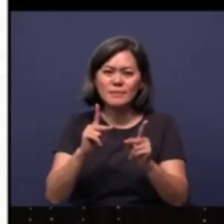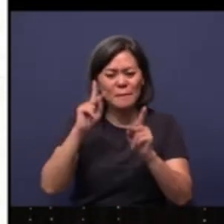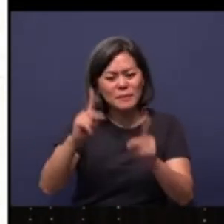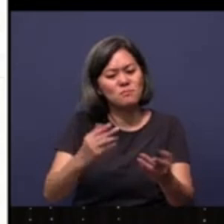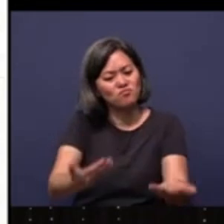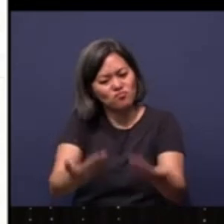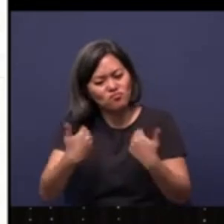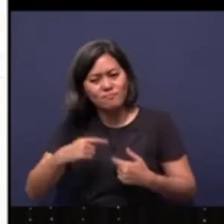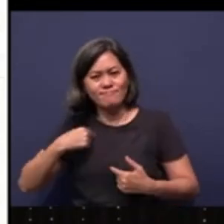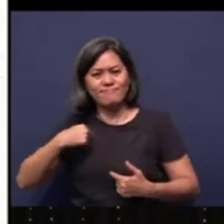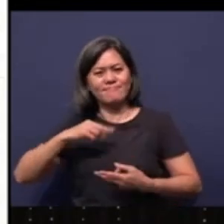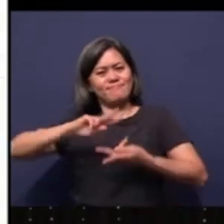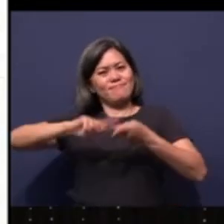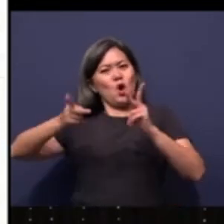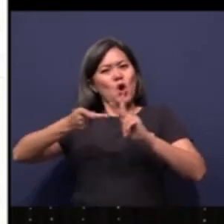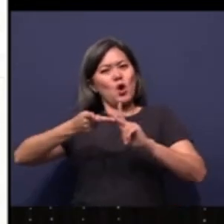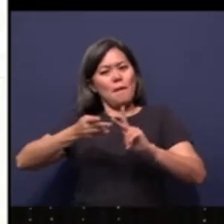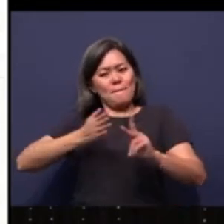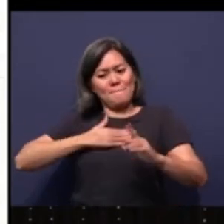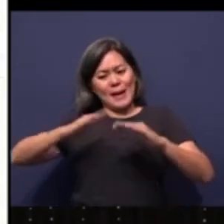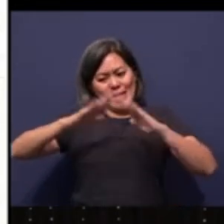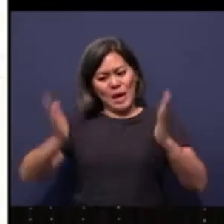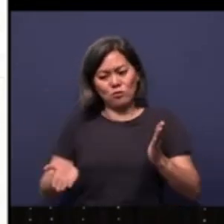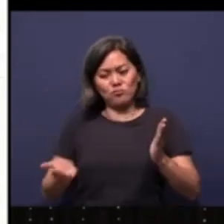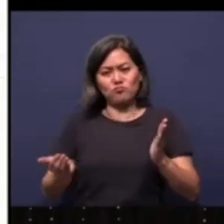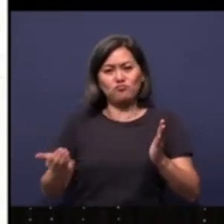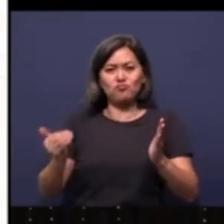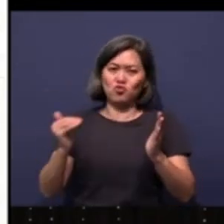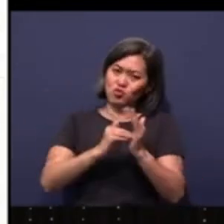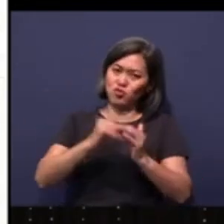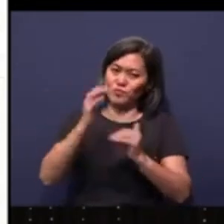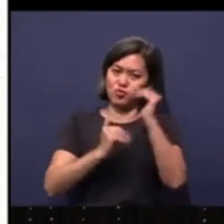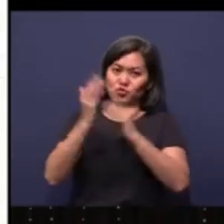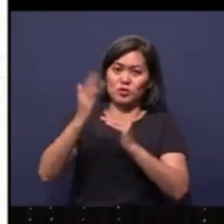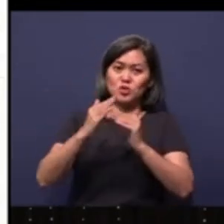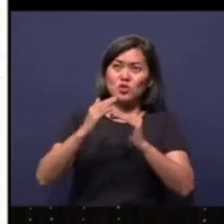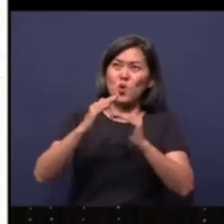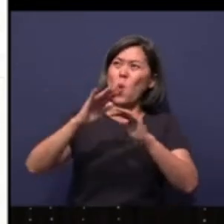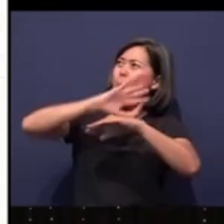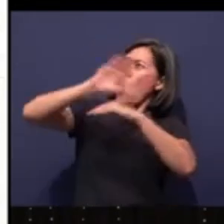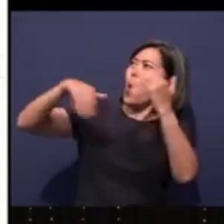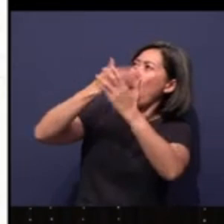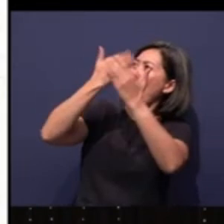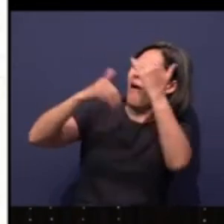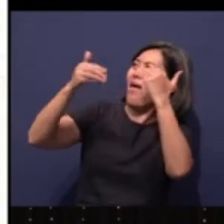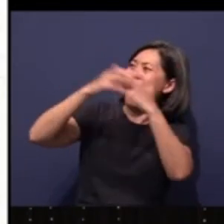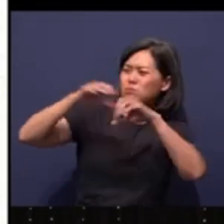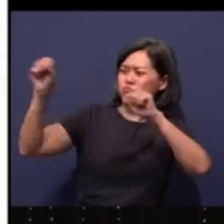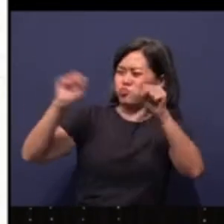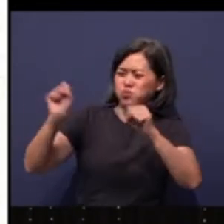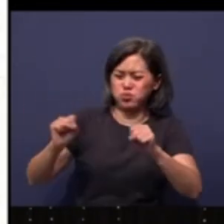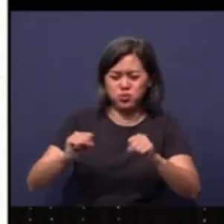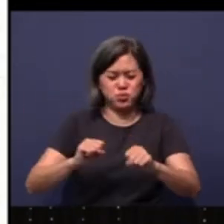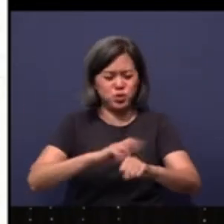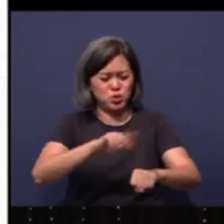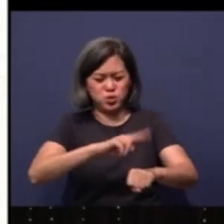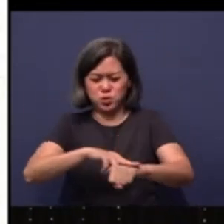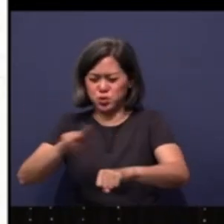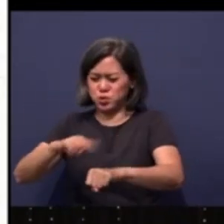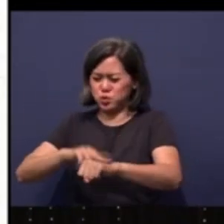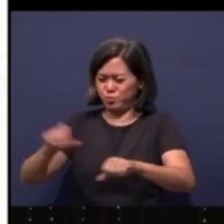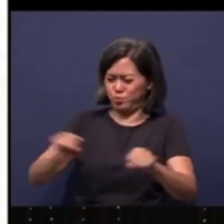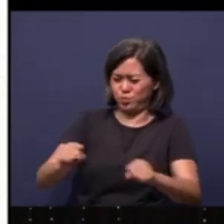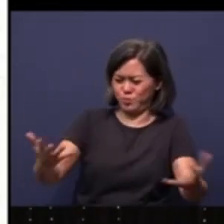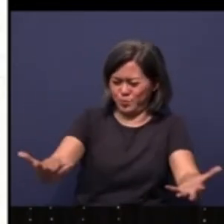with me? Rebuild my house. I will shake the heavens. All the riches of the nations will come and I will fill this